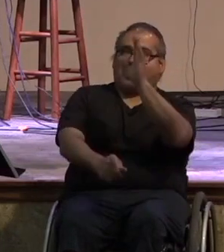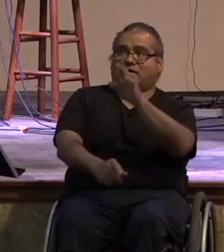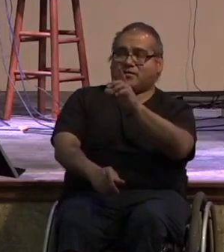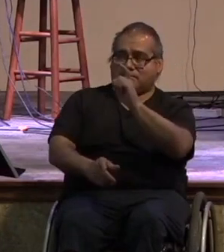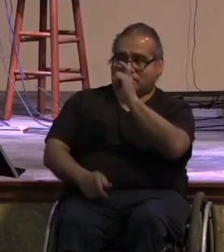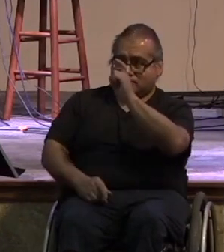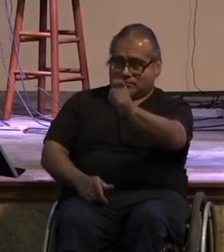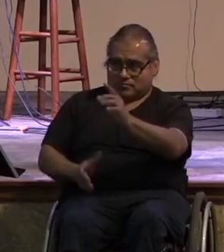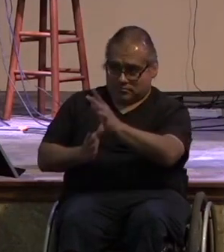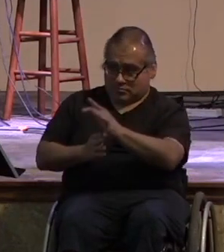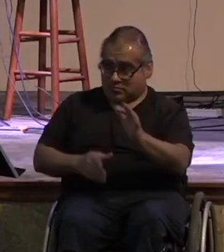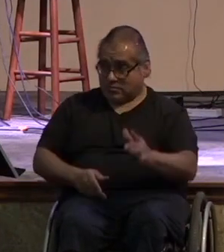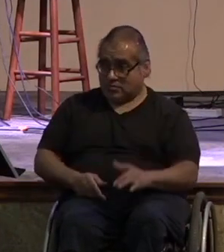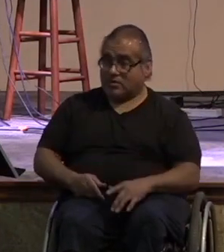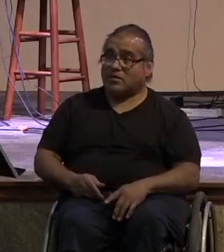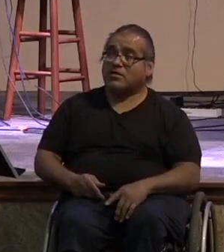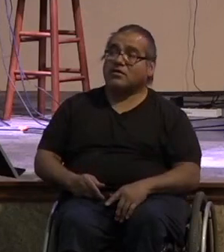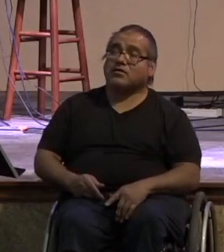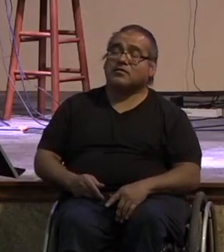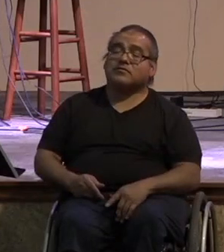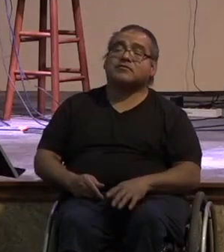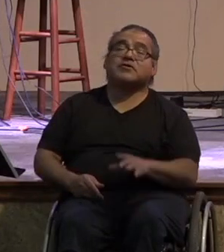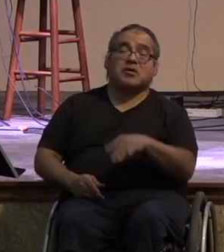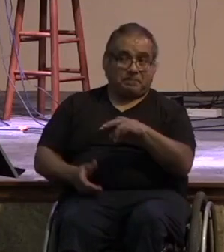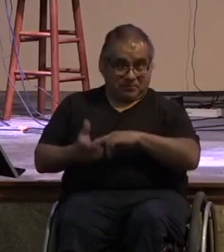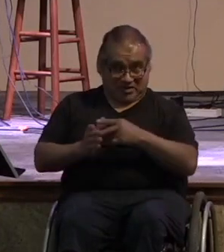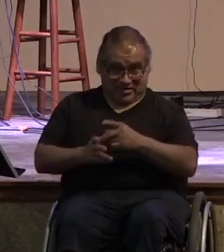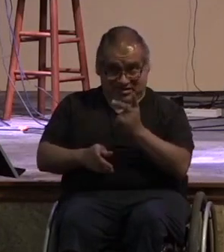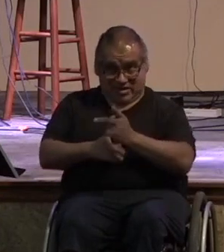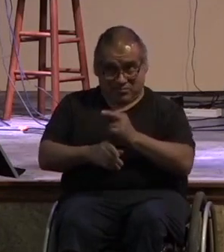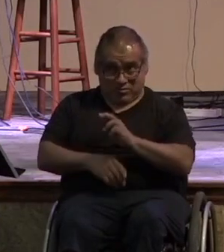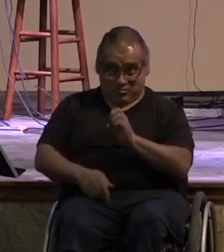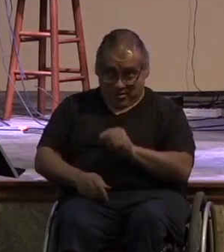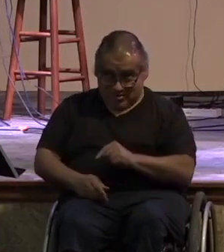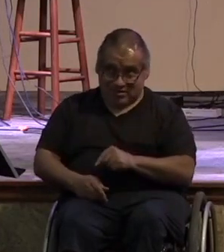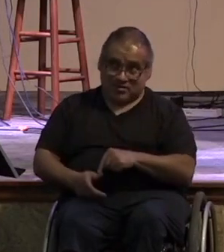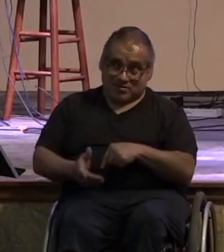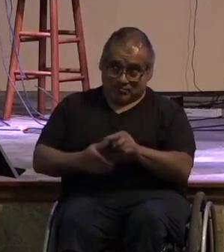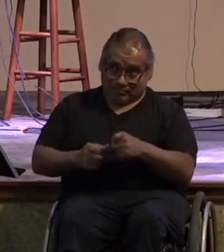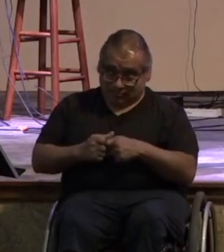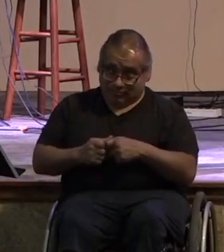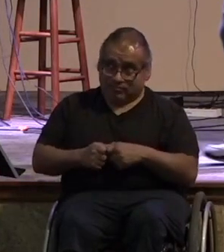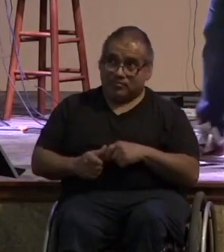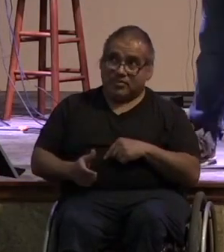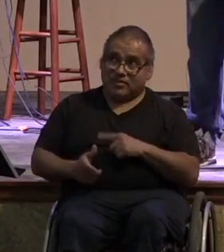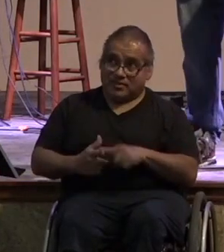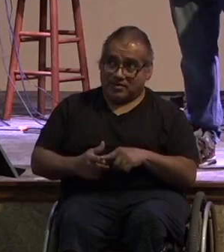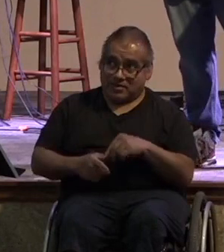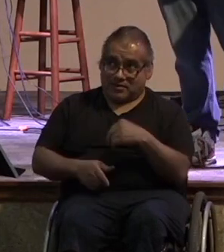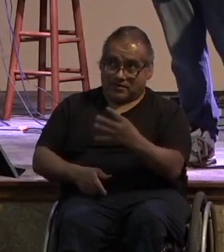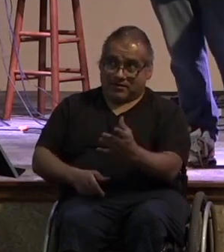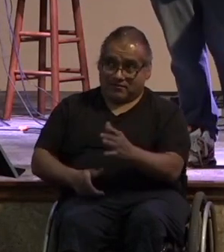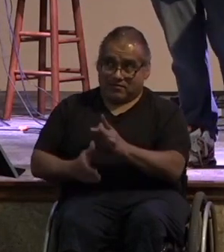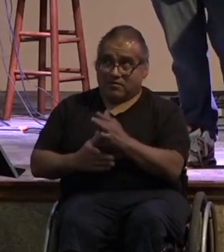well pastor chris does keeping on uh does keeping up on rent keeping the lights on paying our bills does that bring glory to god